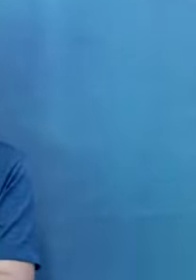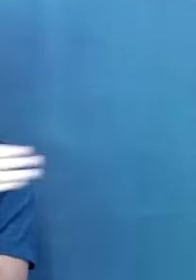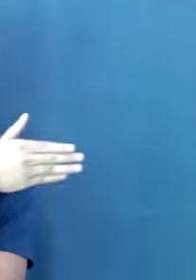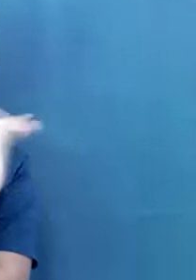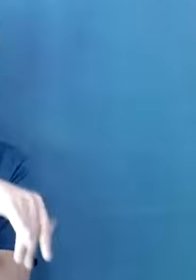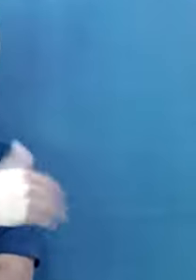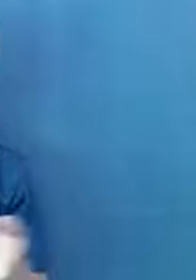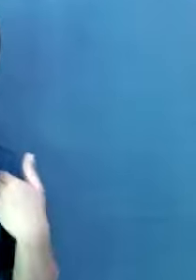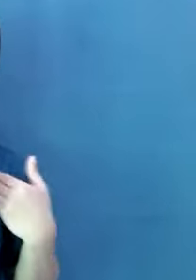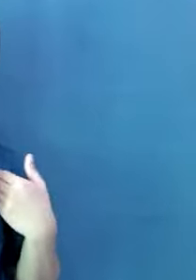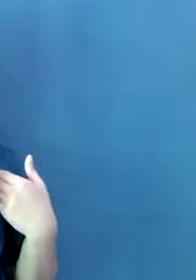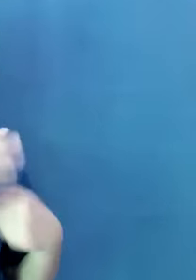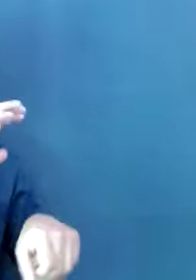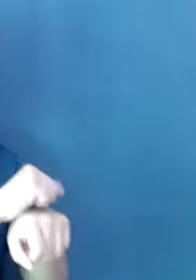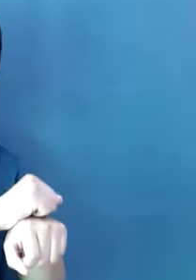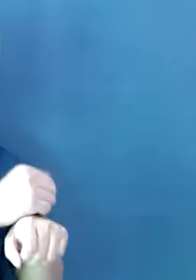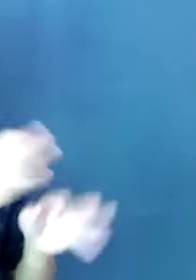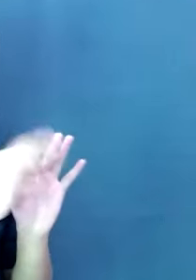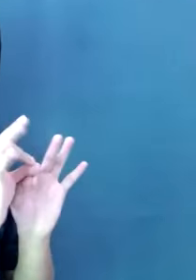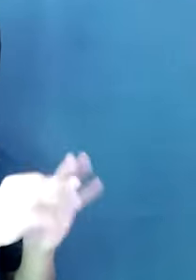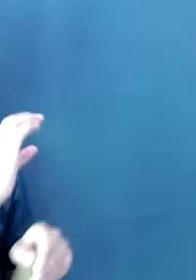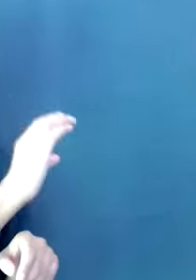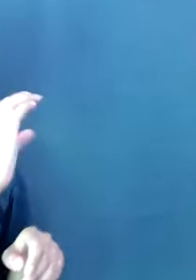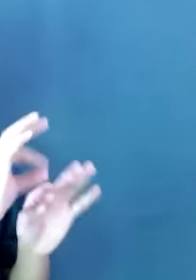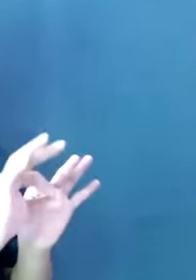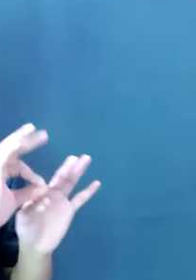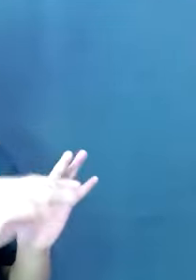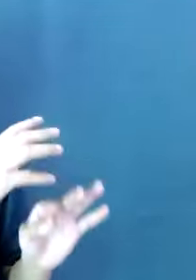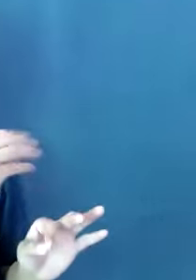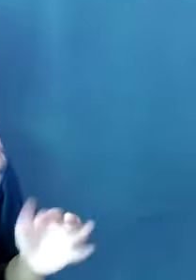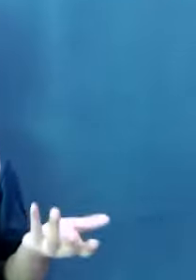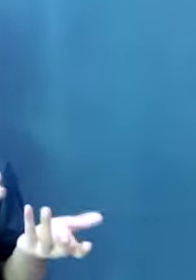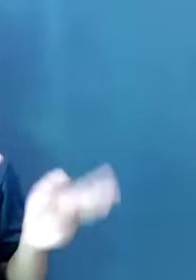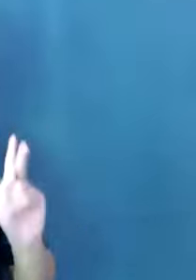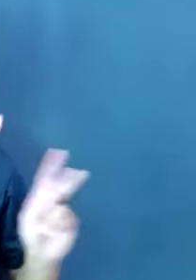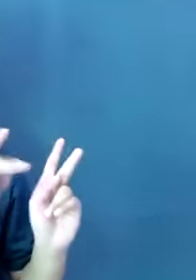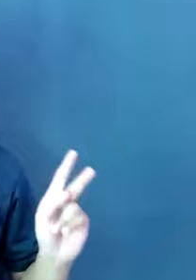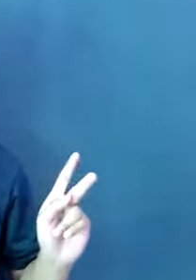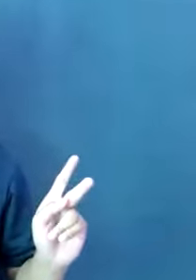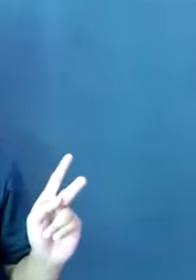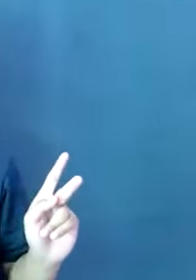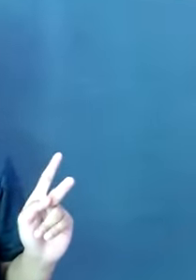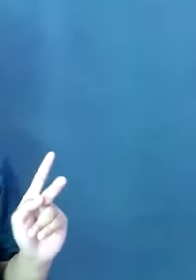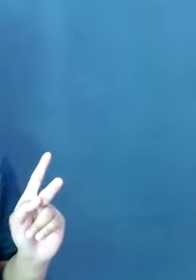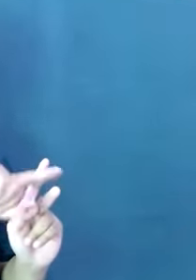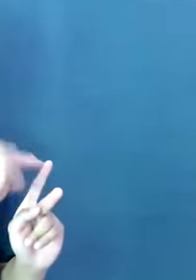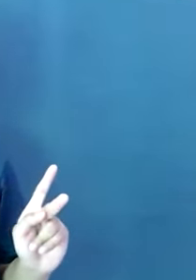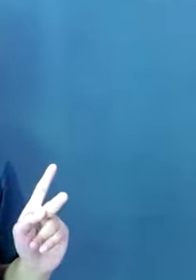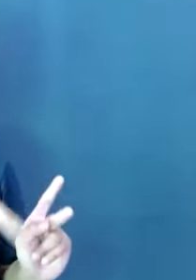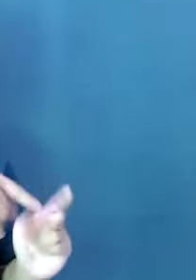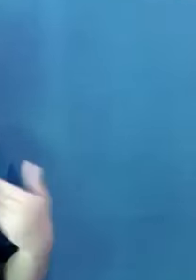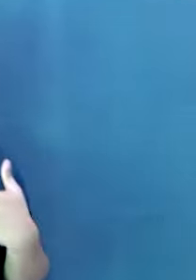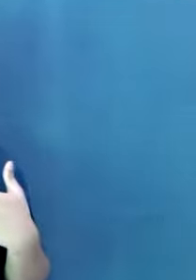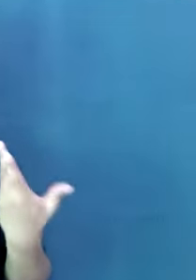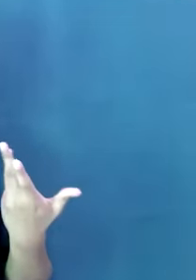captioner, a sign language interpreter. And people are aware that, you know, there will be like description